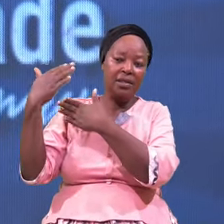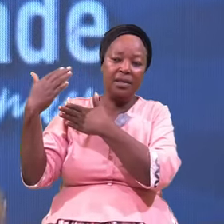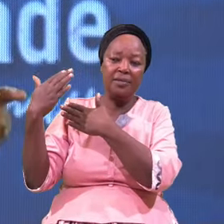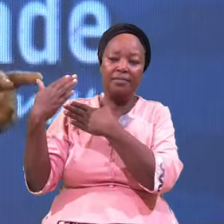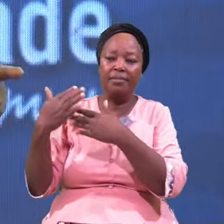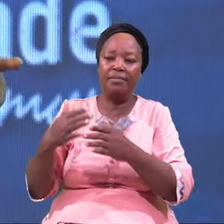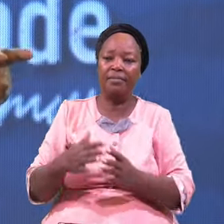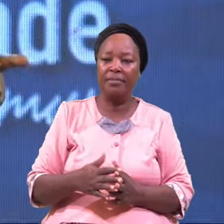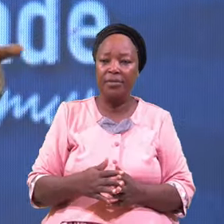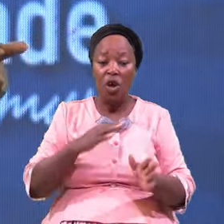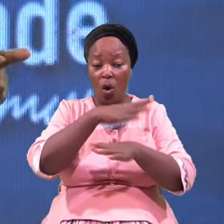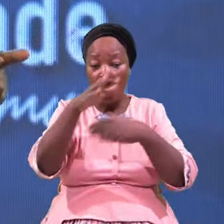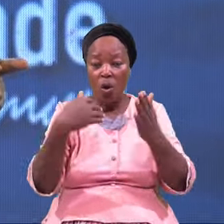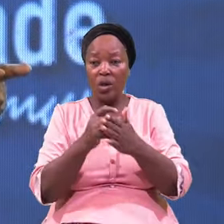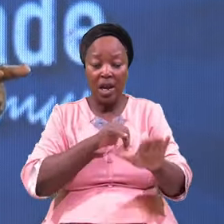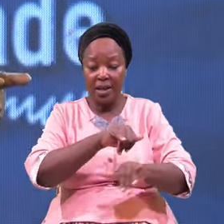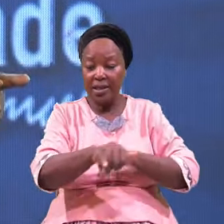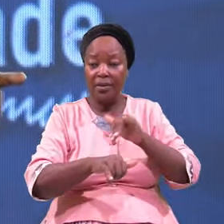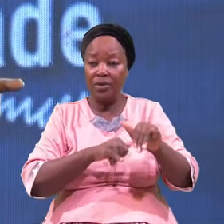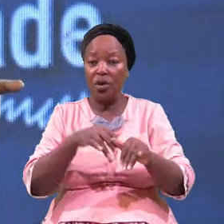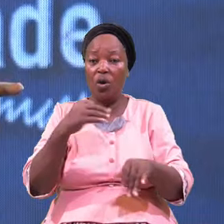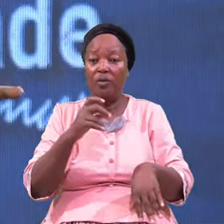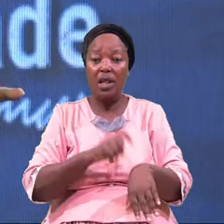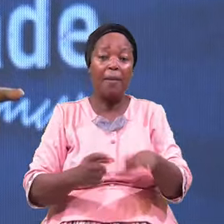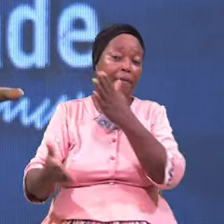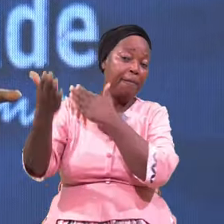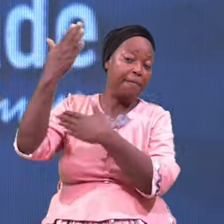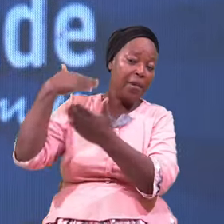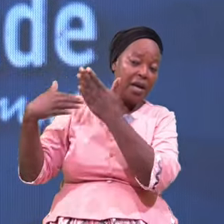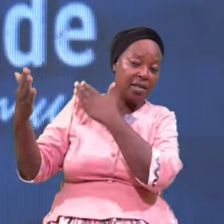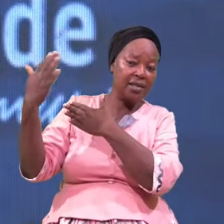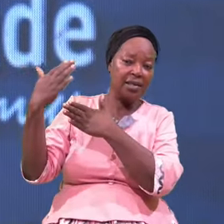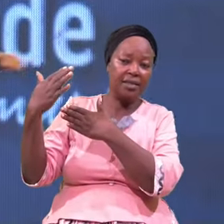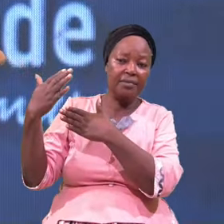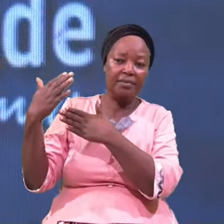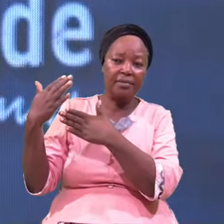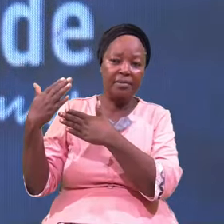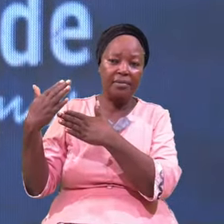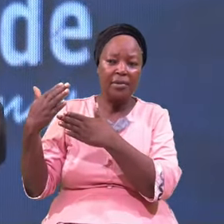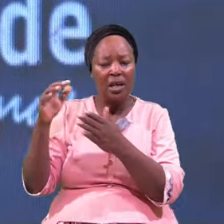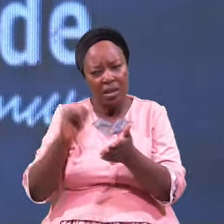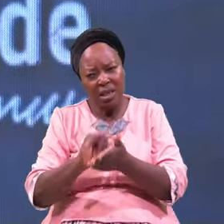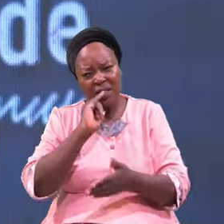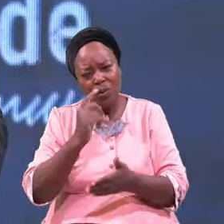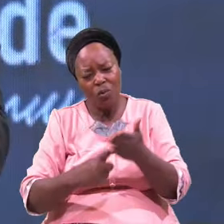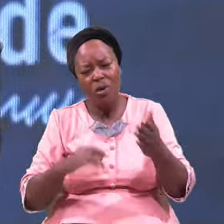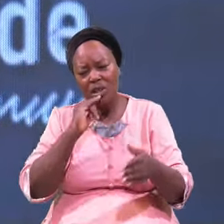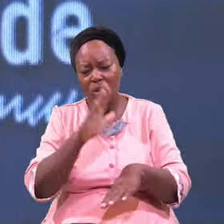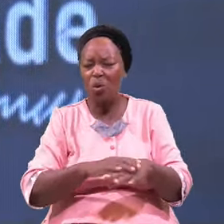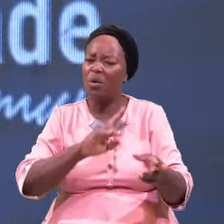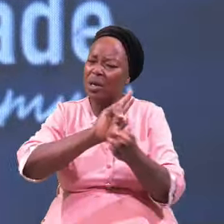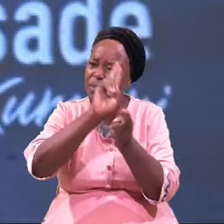All The Deception Of The Past That's What Is Called Repentance